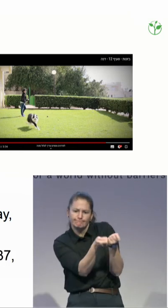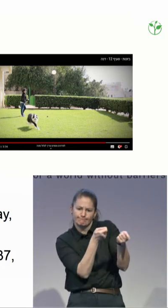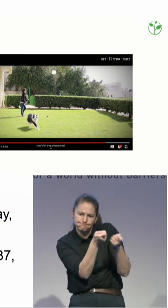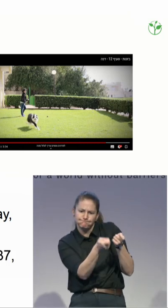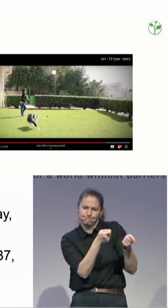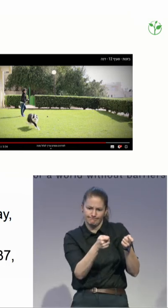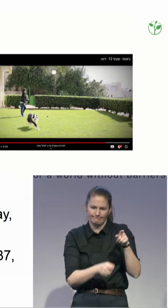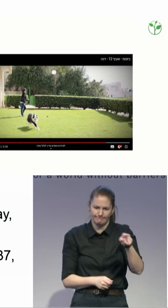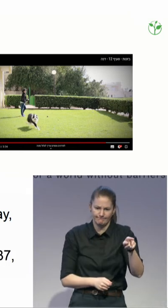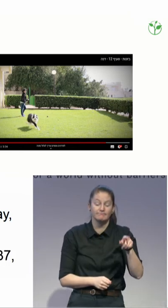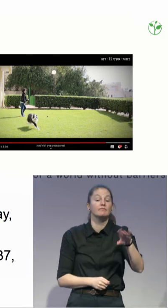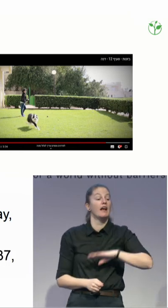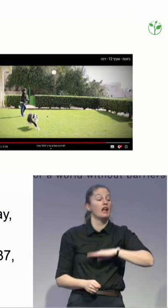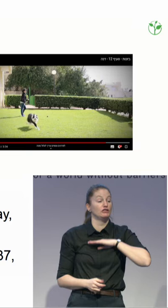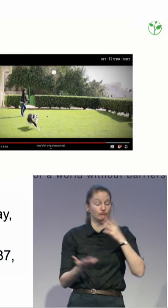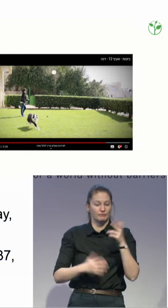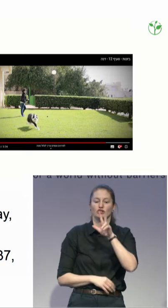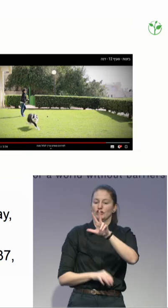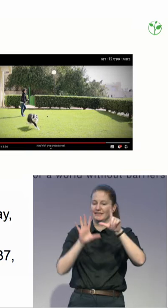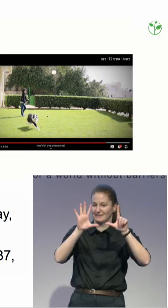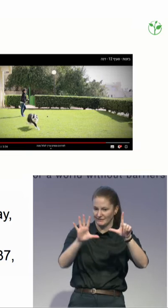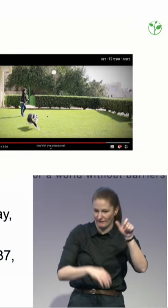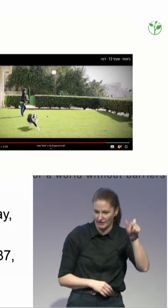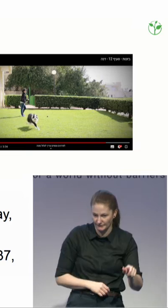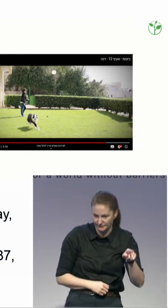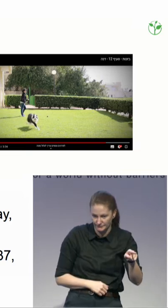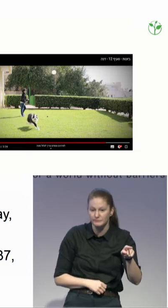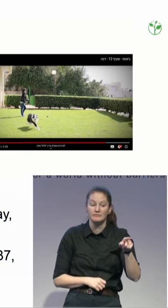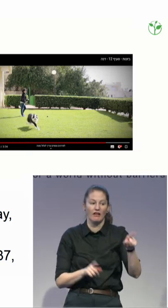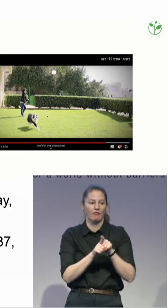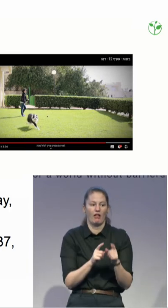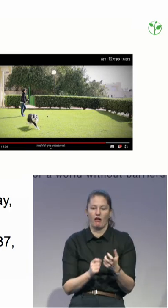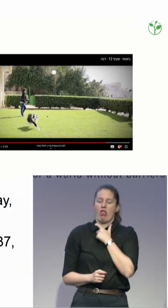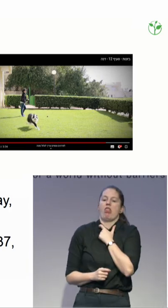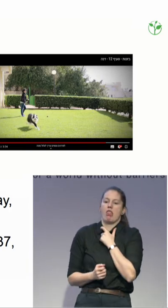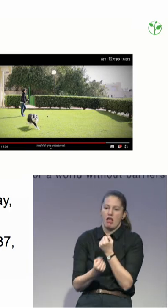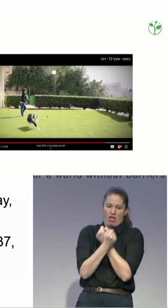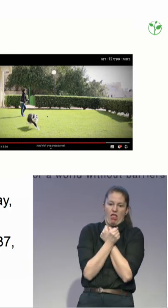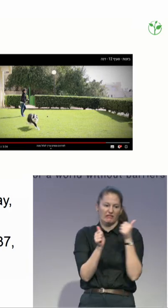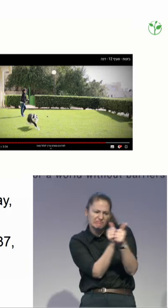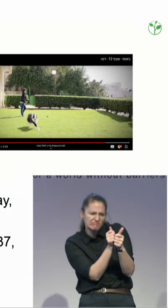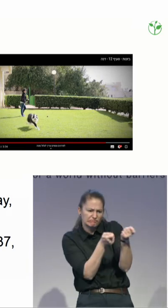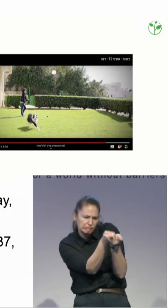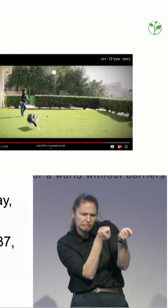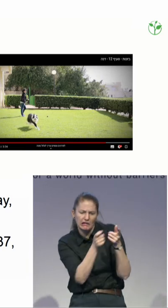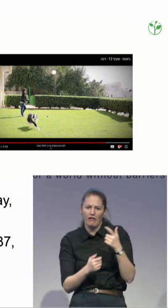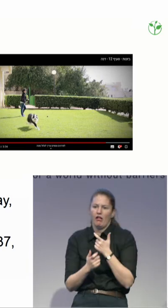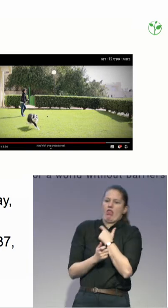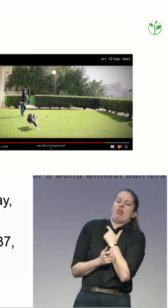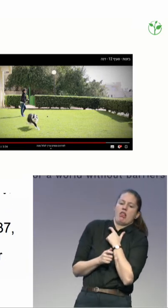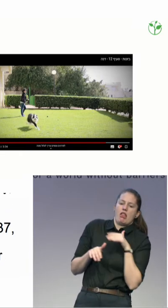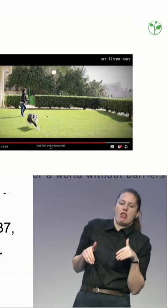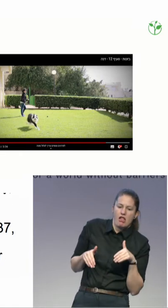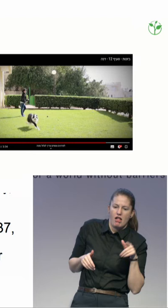didn't think she needed a guardianship. She wasn't under guardianship when they were alive. But that was the solution. The surrounding